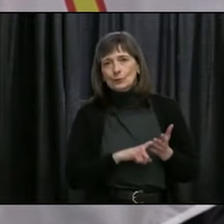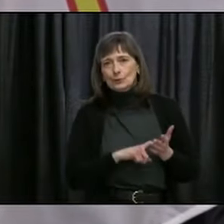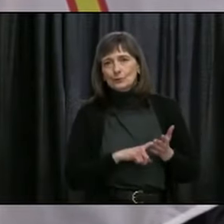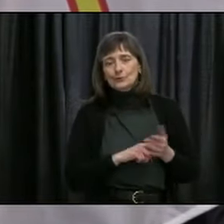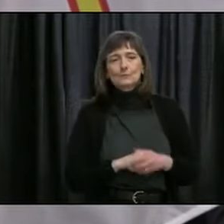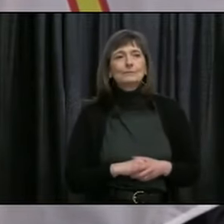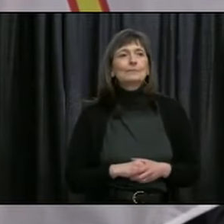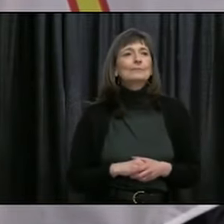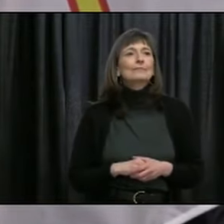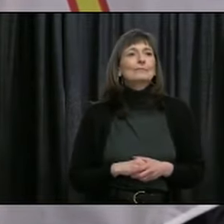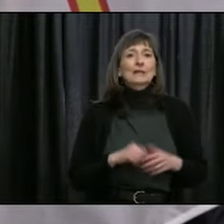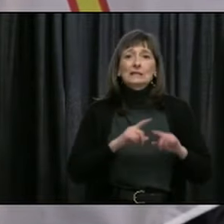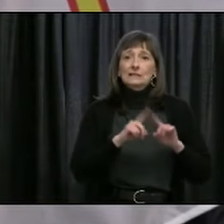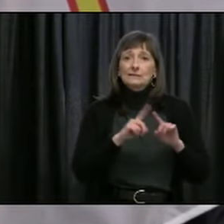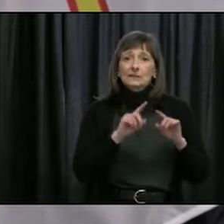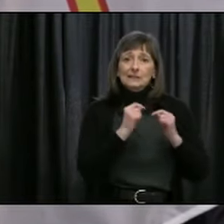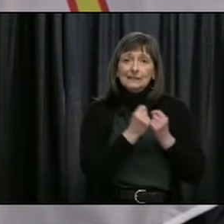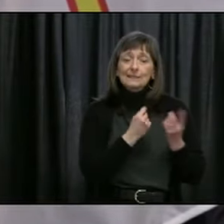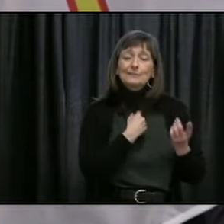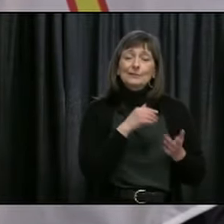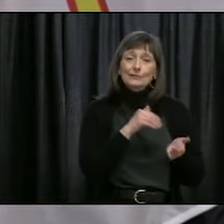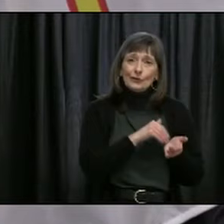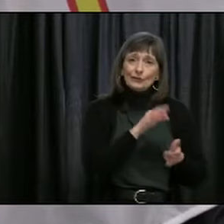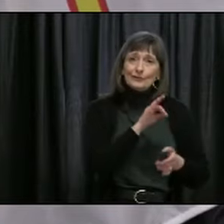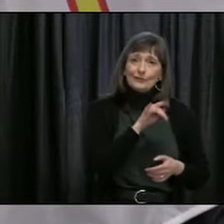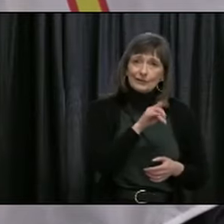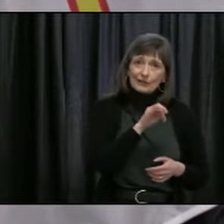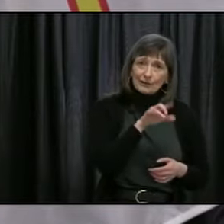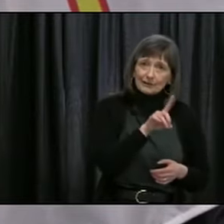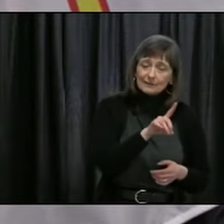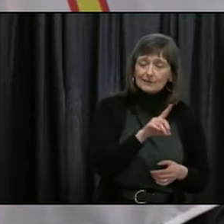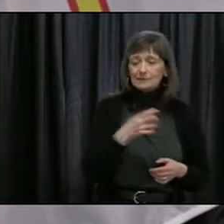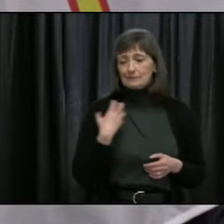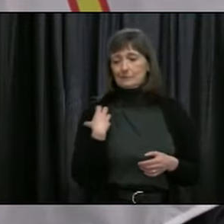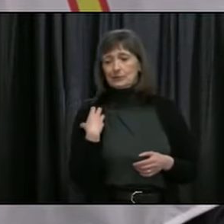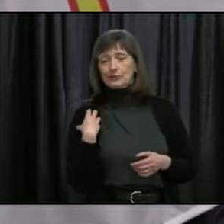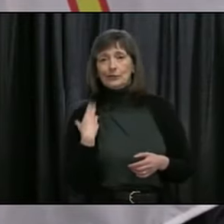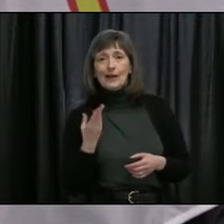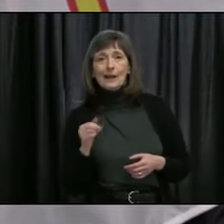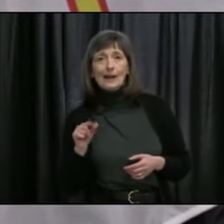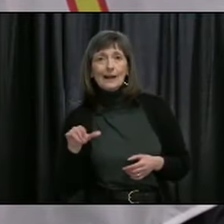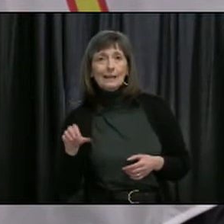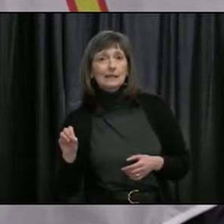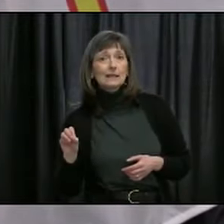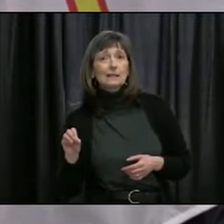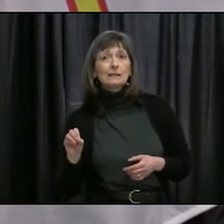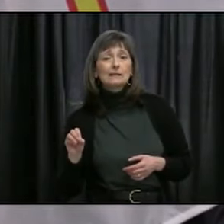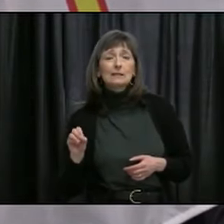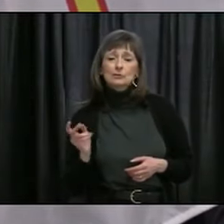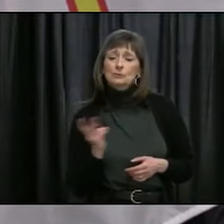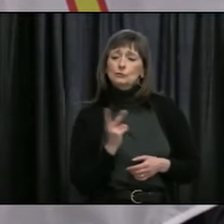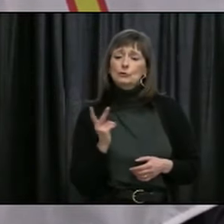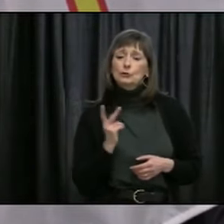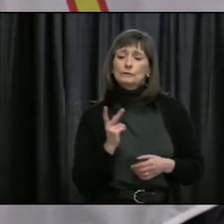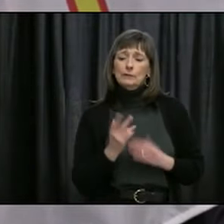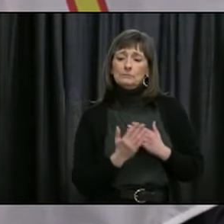Supported by their teams, Dr. Fitzgerald and Minister Hage has guided this from a health perspective.